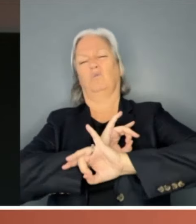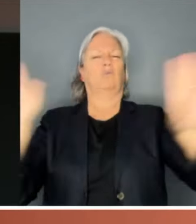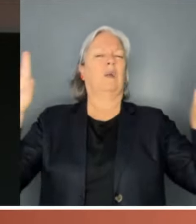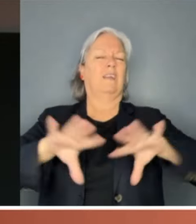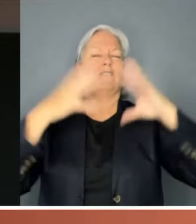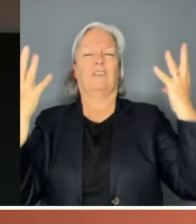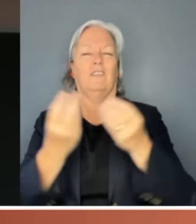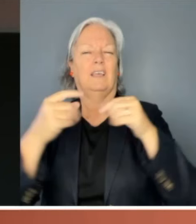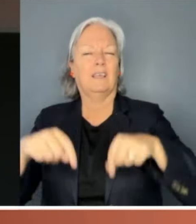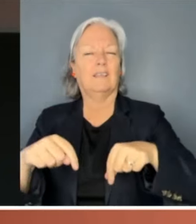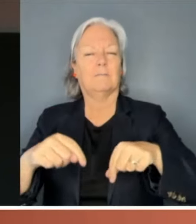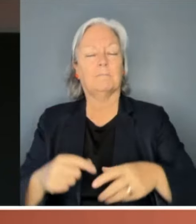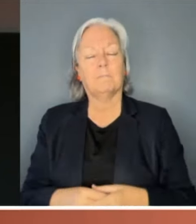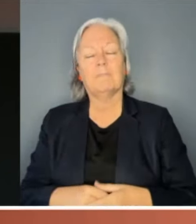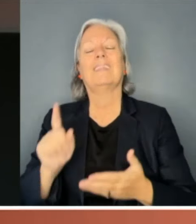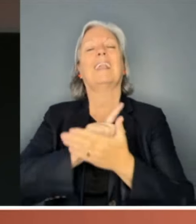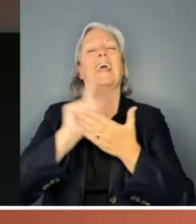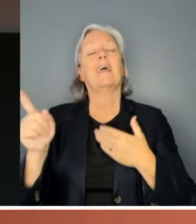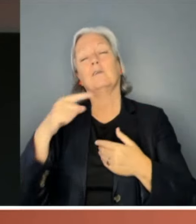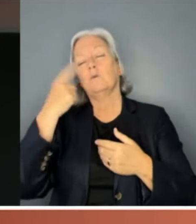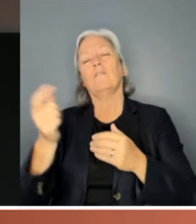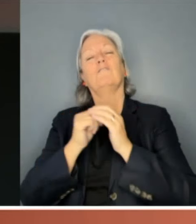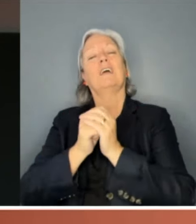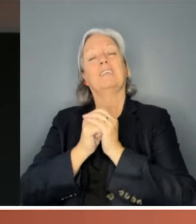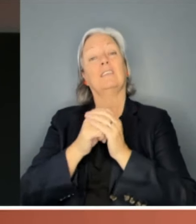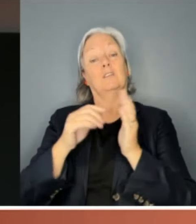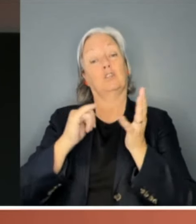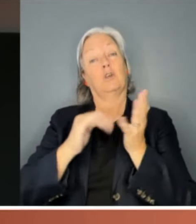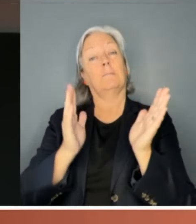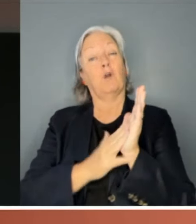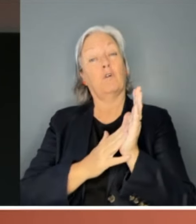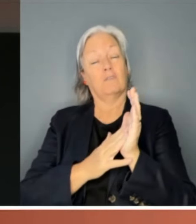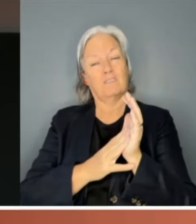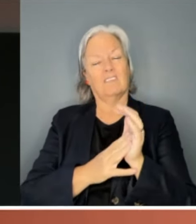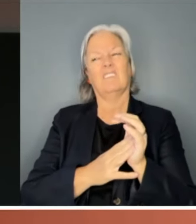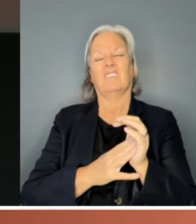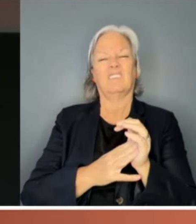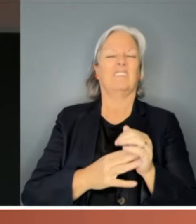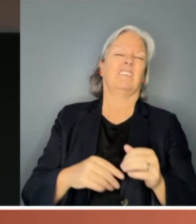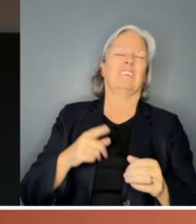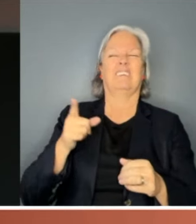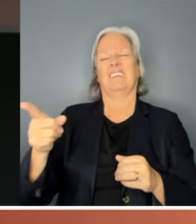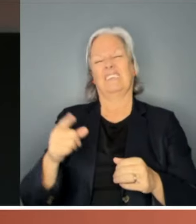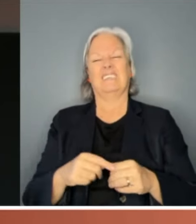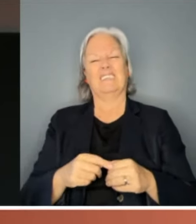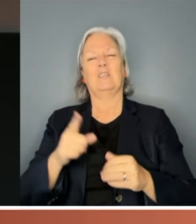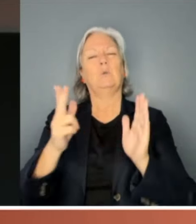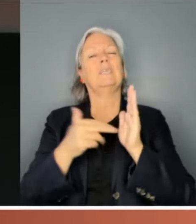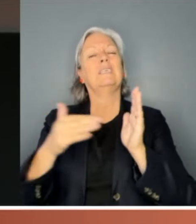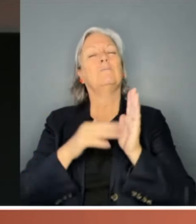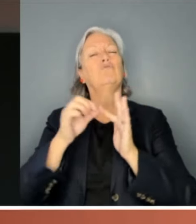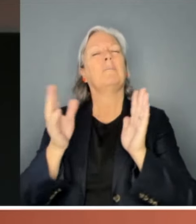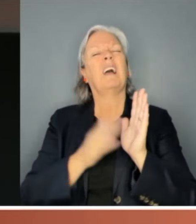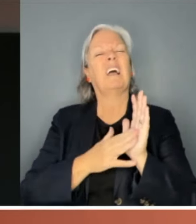He later told his friend, Prime Minister Scott Morrison, to shove a sock down the throat of New Zealand Prime Minister Jacinda